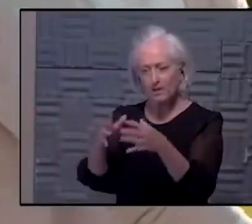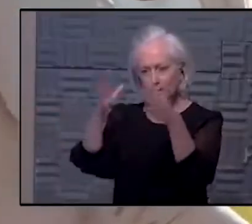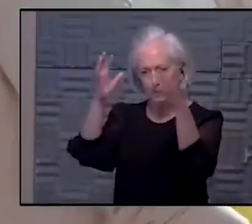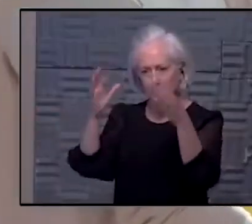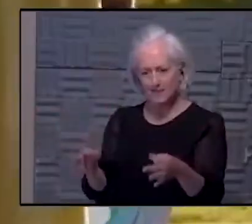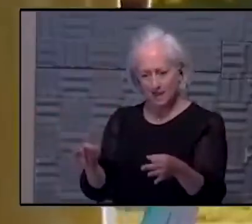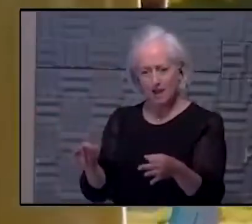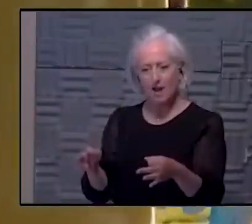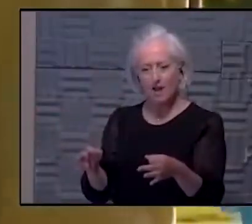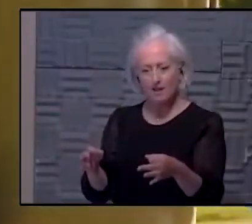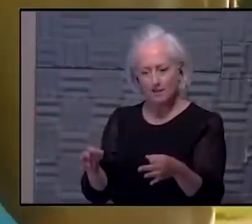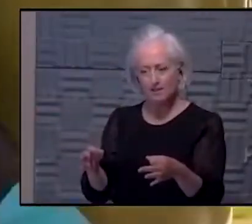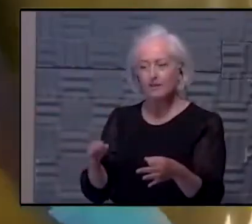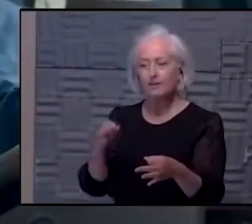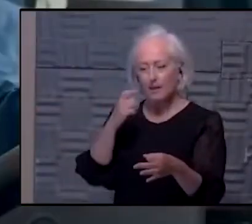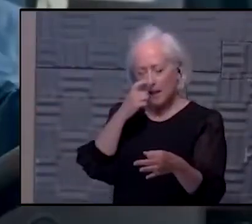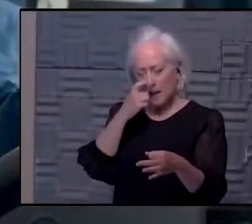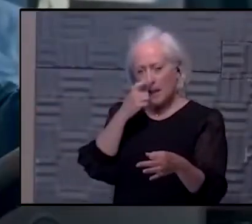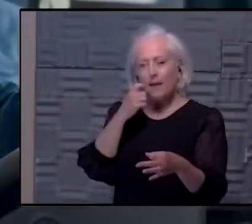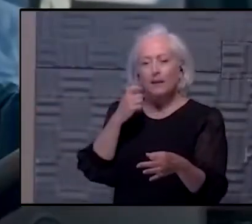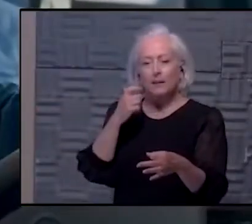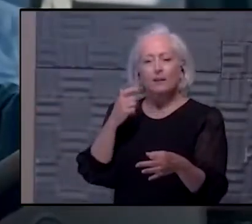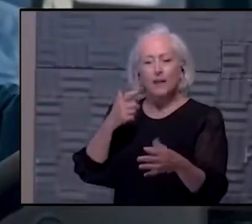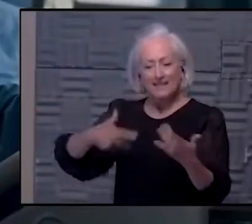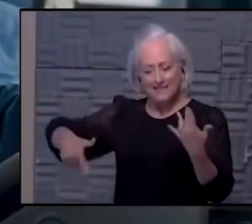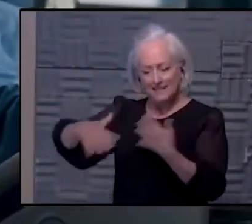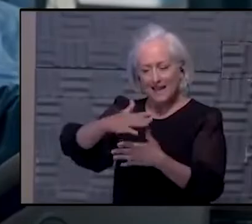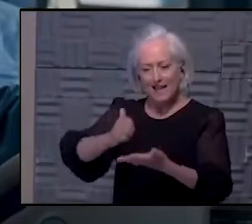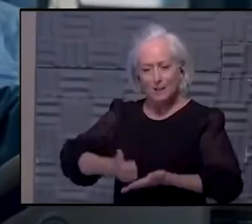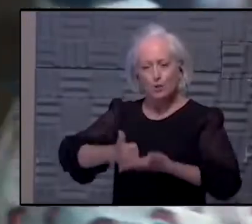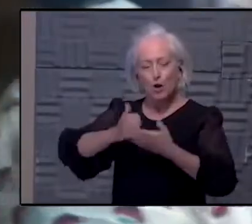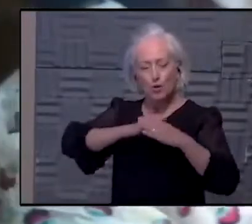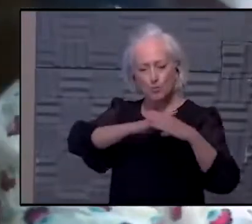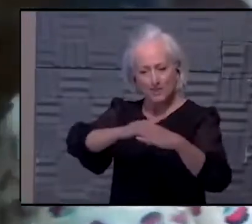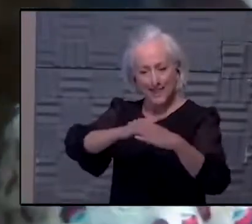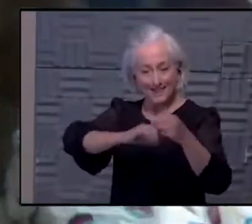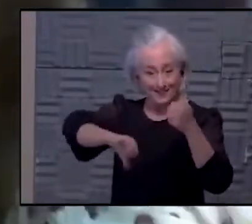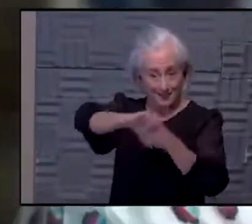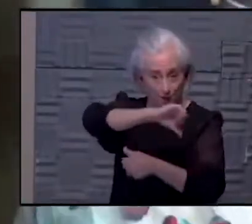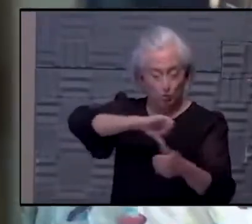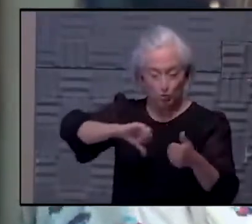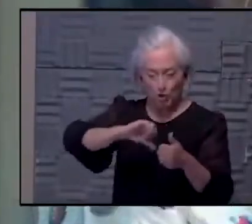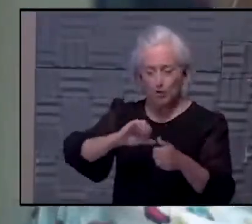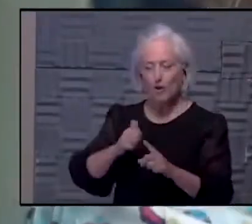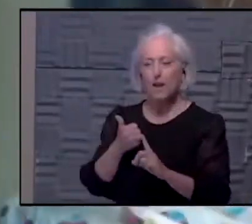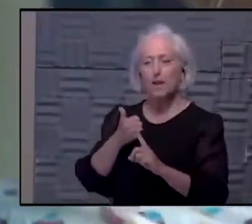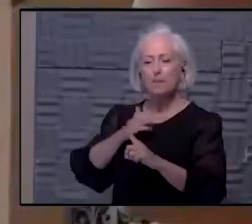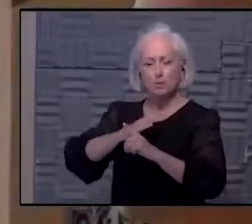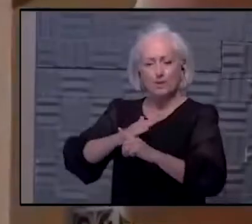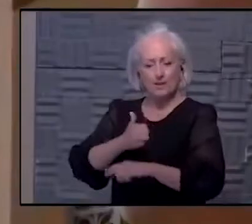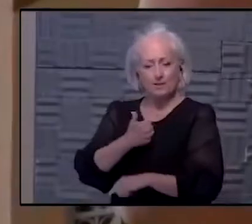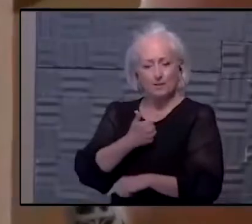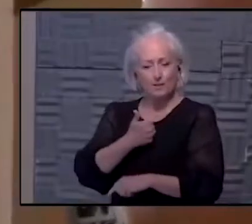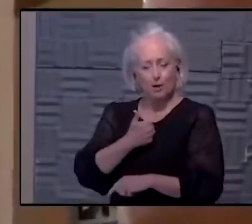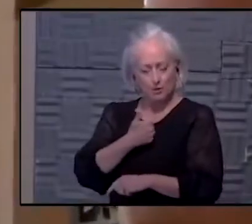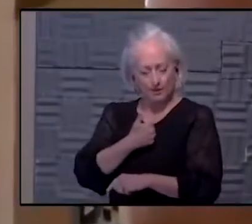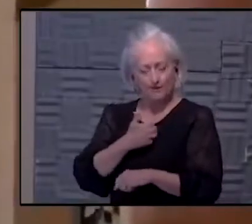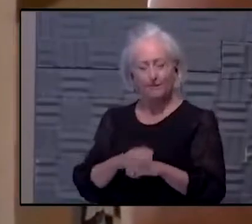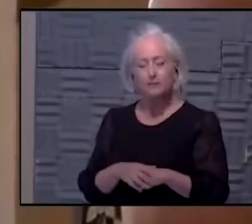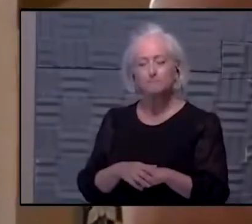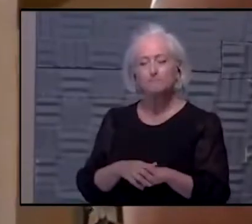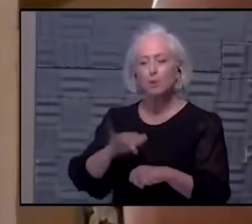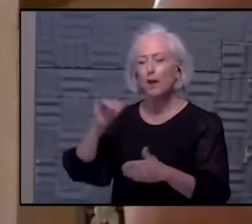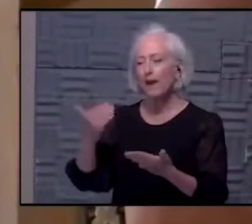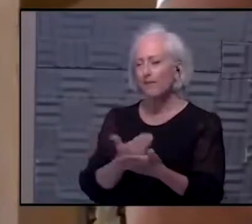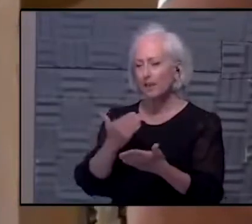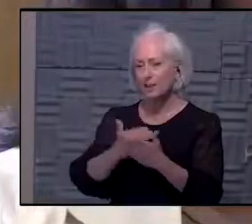open up as a society, to protect each other, to protect ourselves. So there's been a new campaign released. It's really